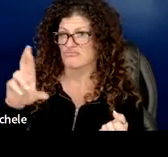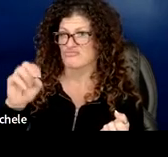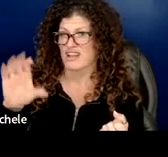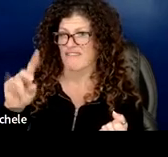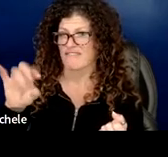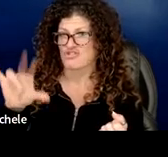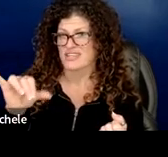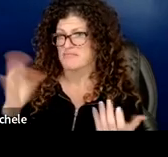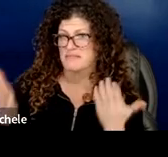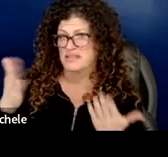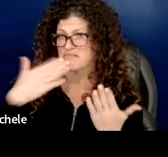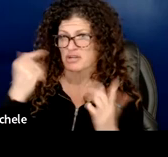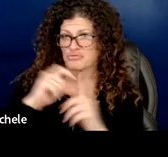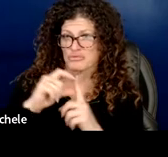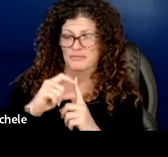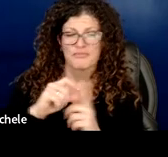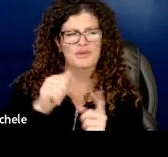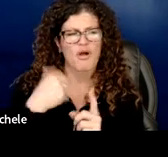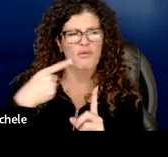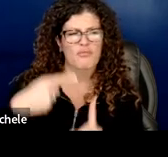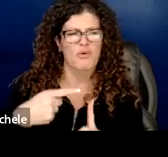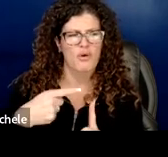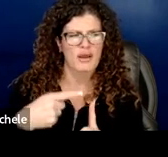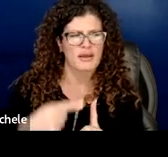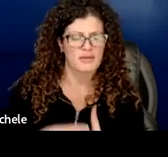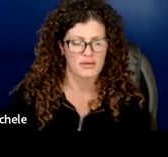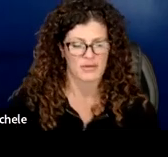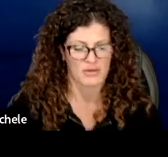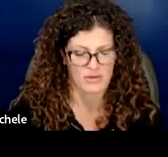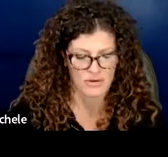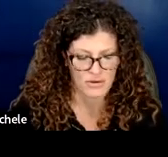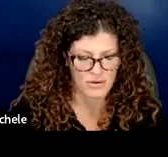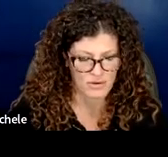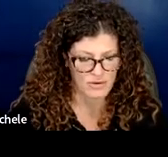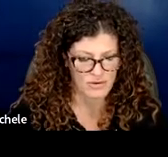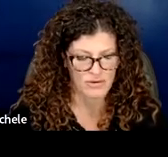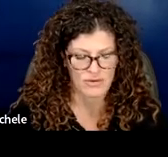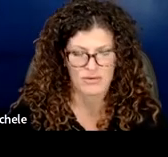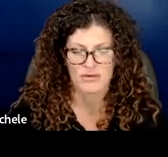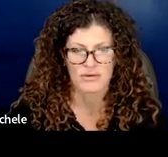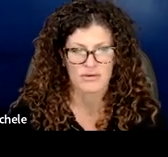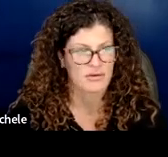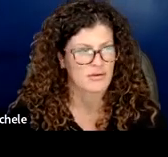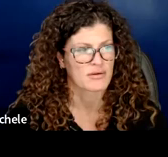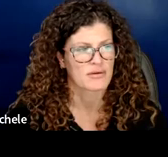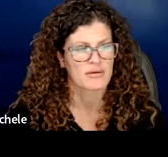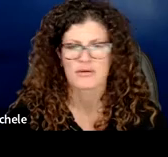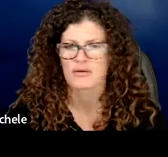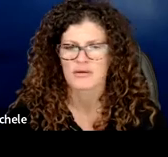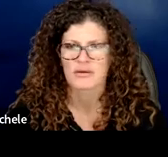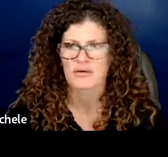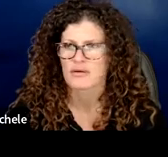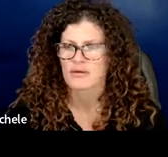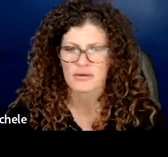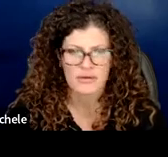point um the other bullet and i and i suppose the way i'm reading the changes to